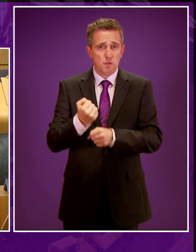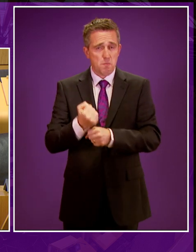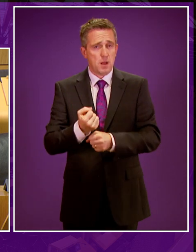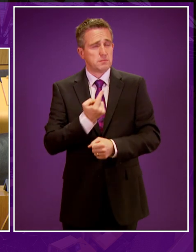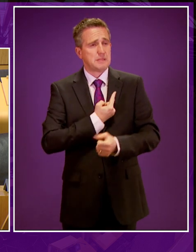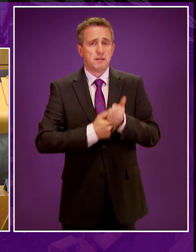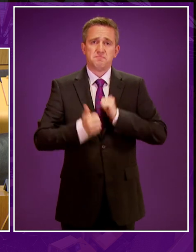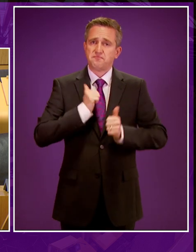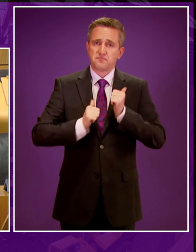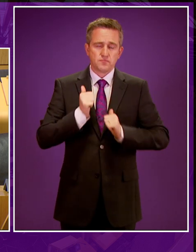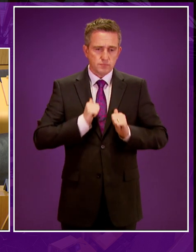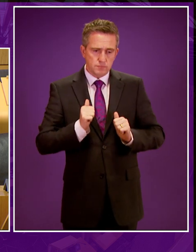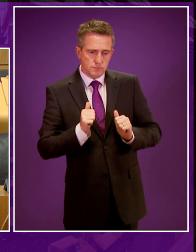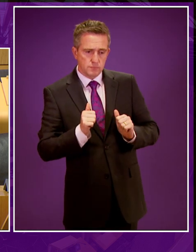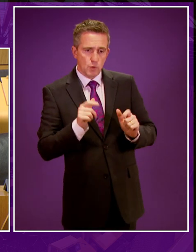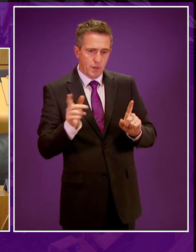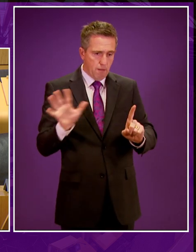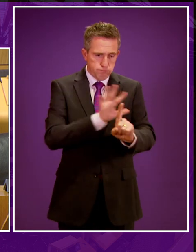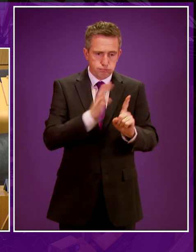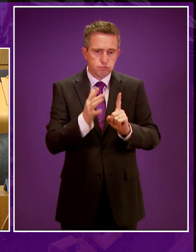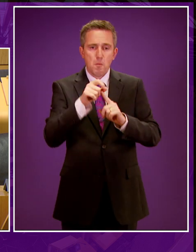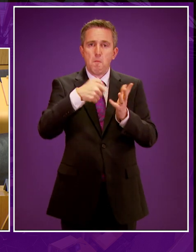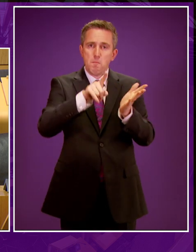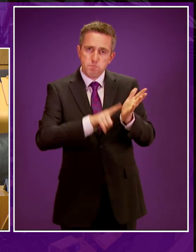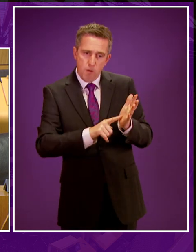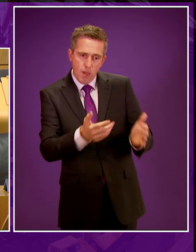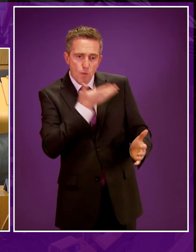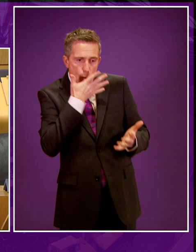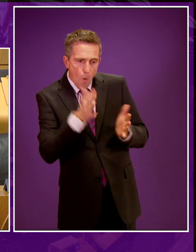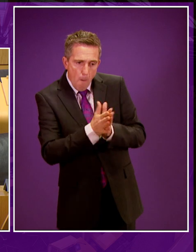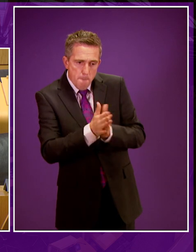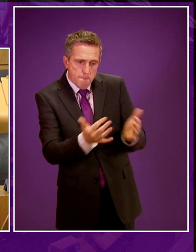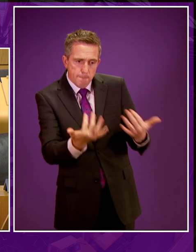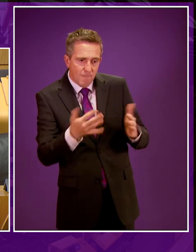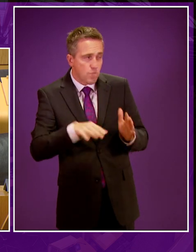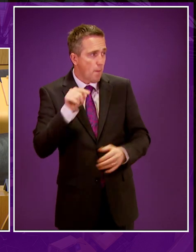energy source, we could all huddle round Paul Wheelhouse and his cohorts and keep warm.